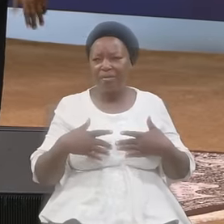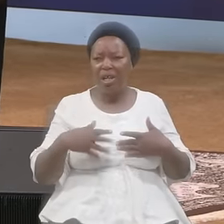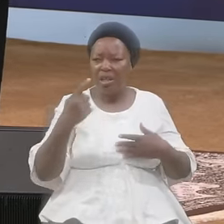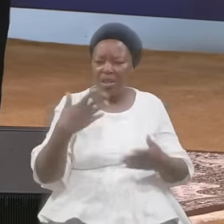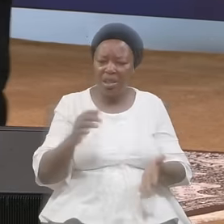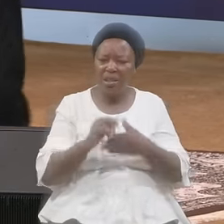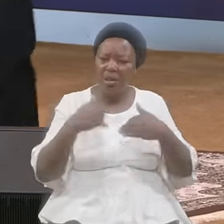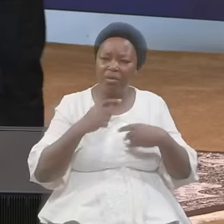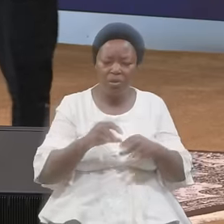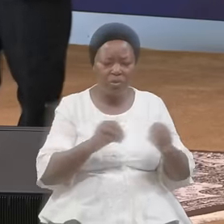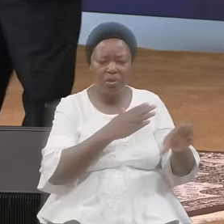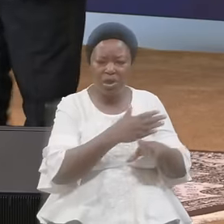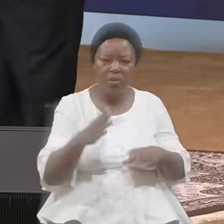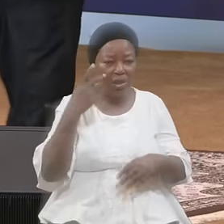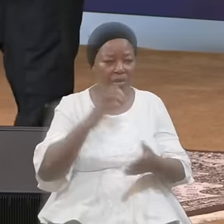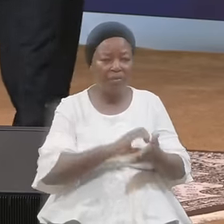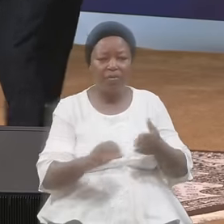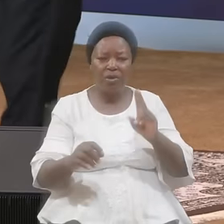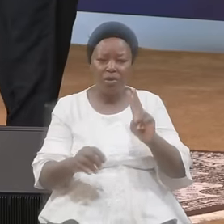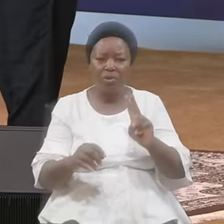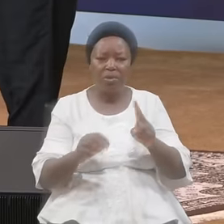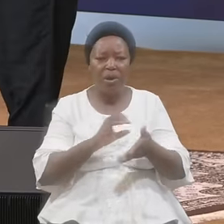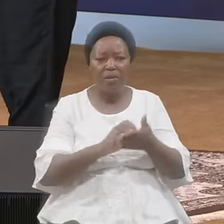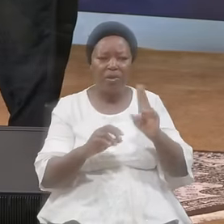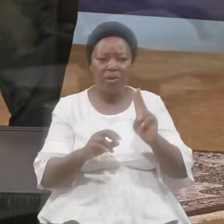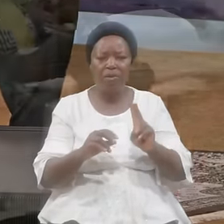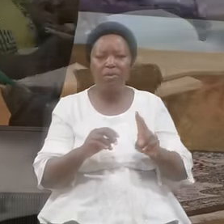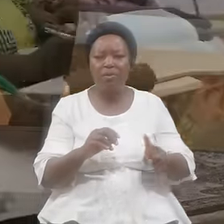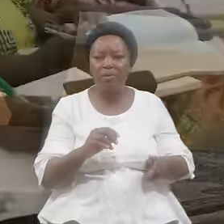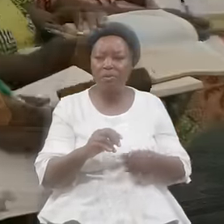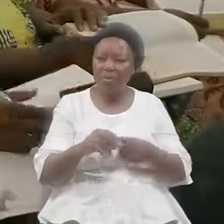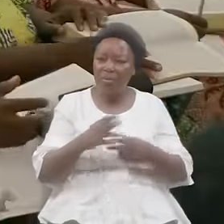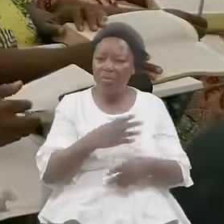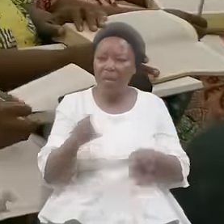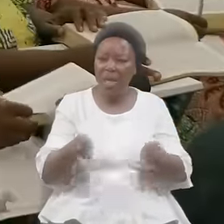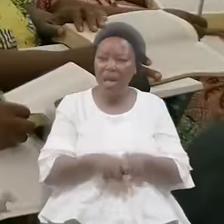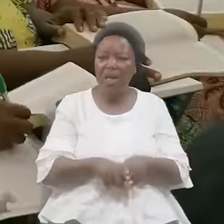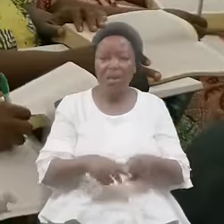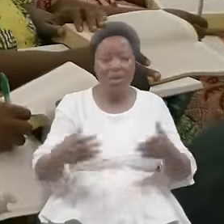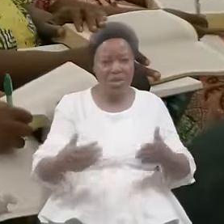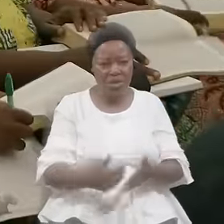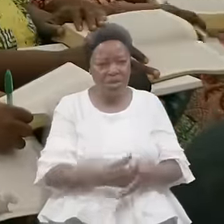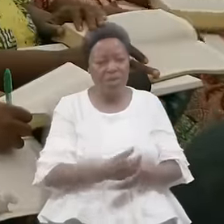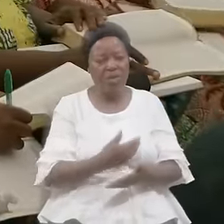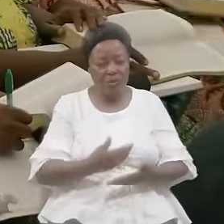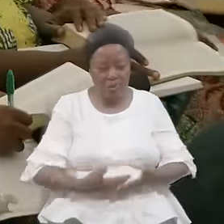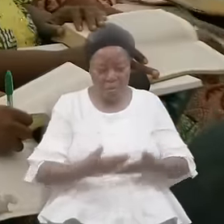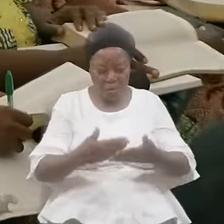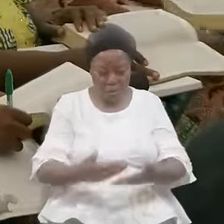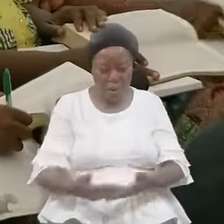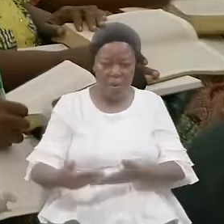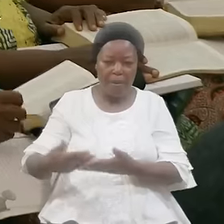To Lay Aside Look At Verse Two It Says In Verse Two As New Born